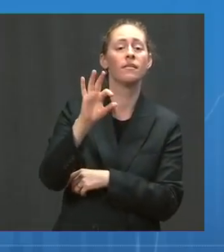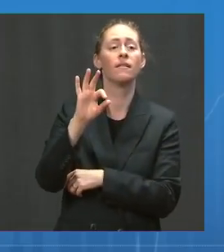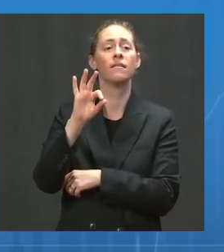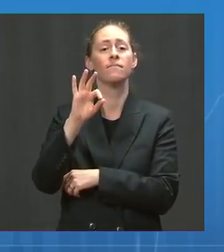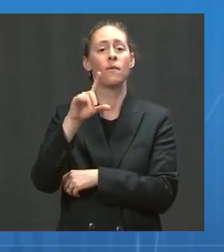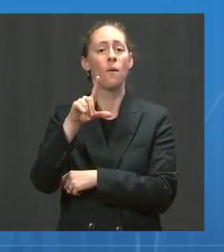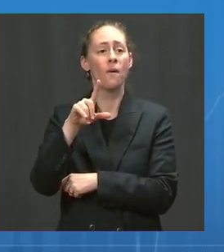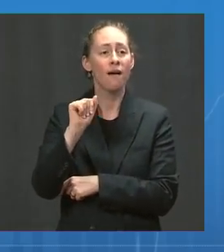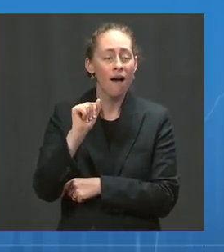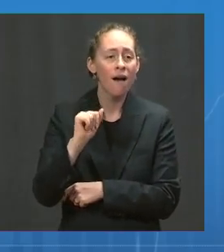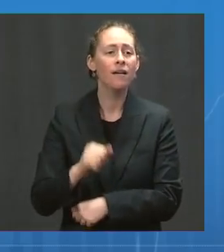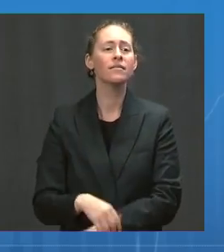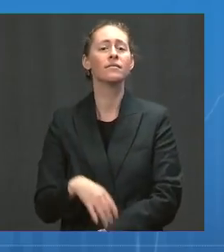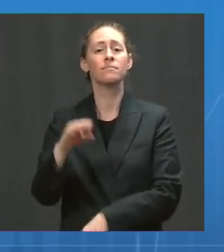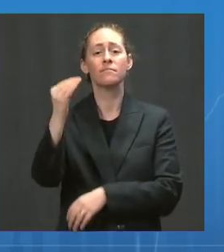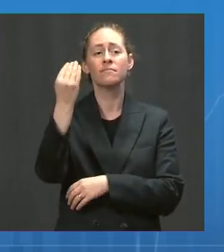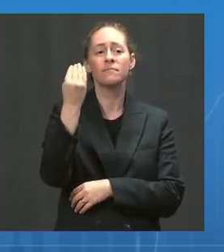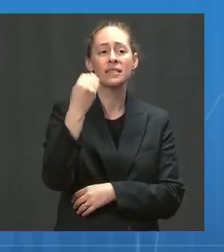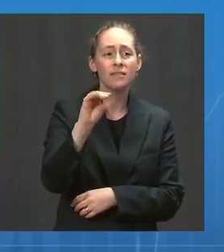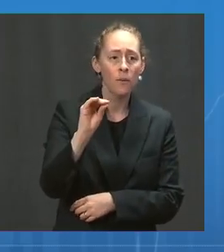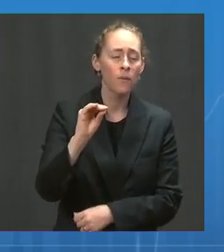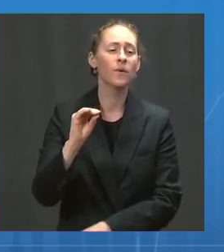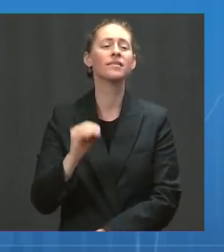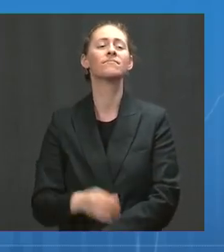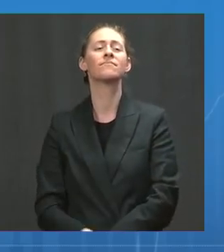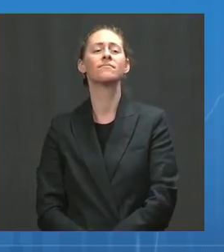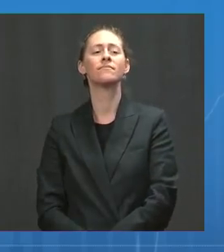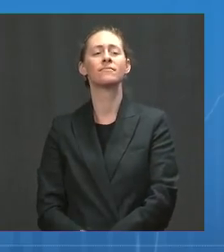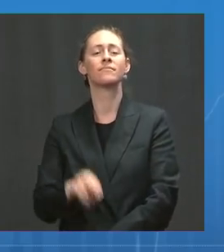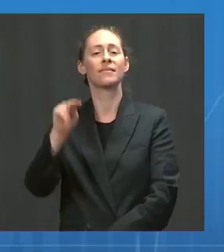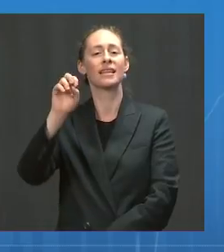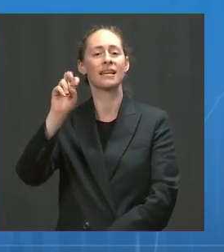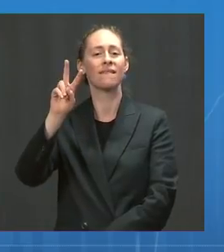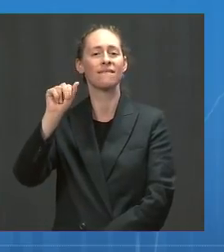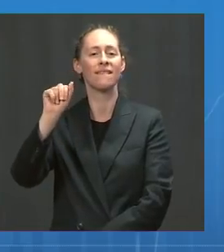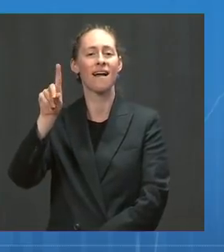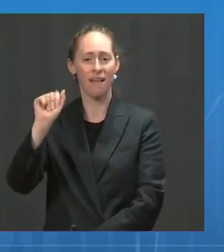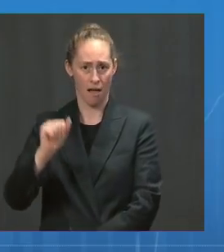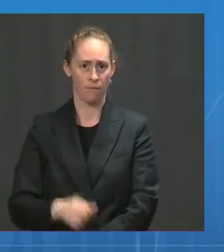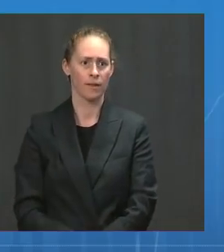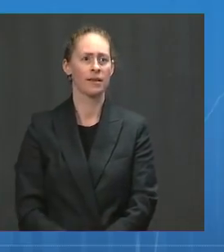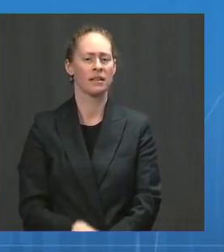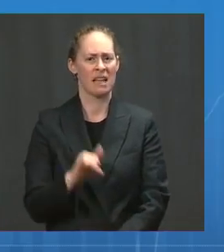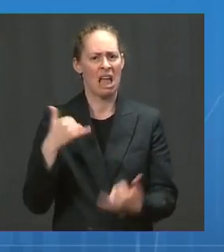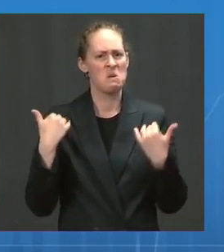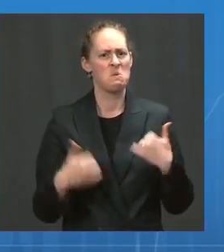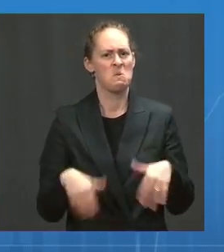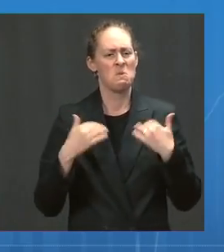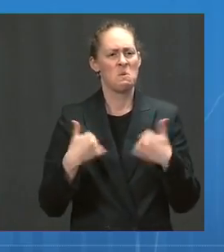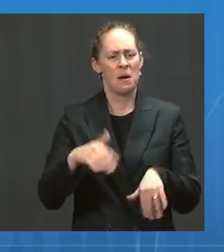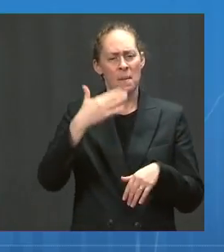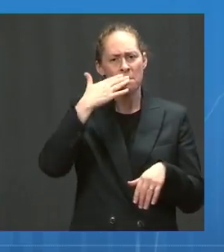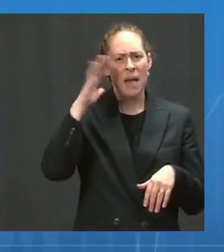Nevada — had a higher rate of people getting newly vaccinated compared to the national average.